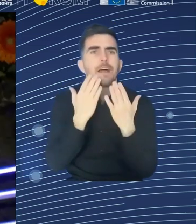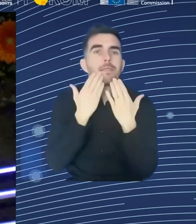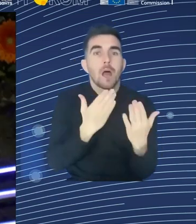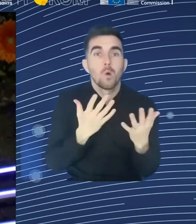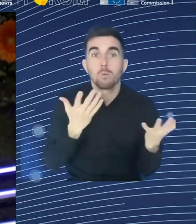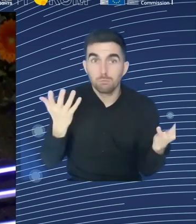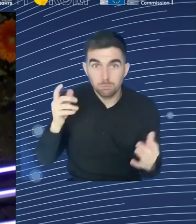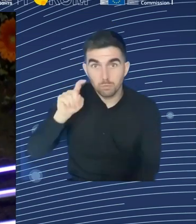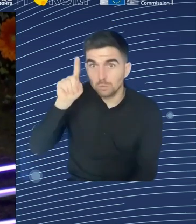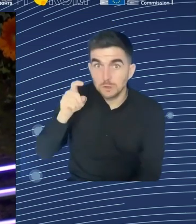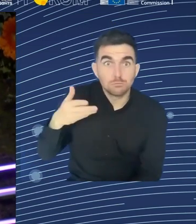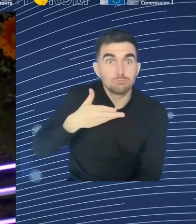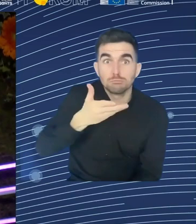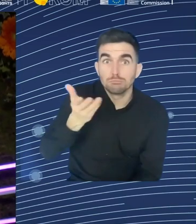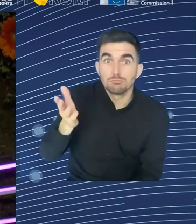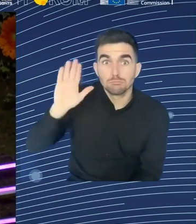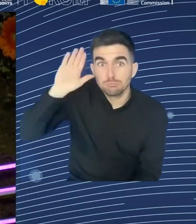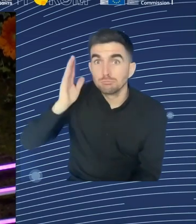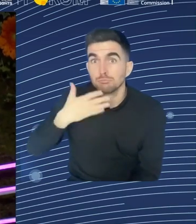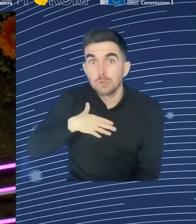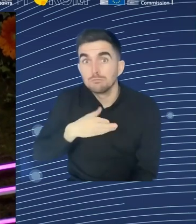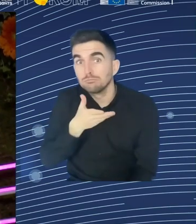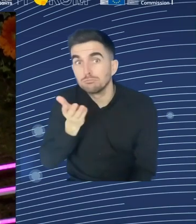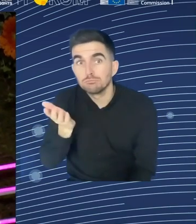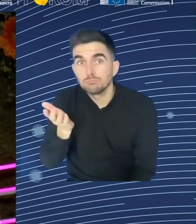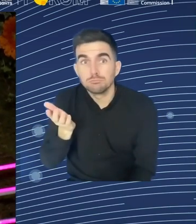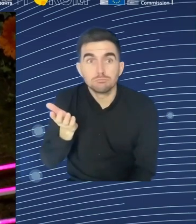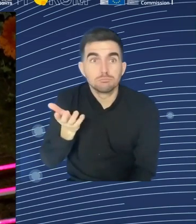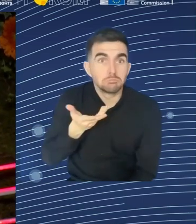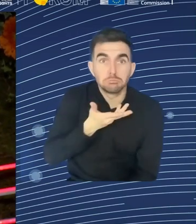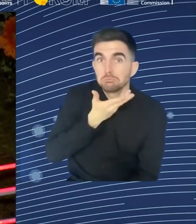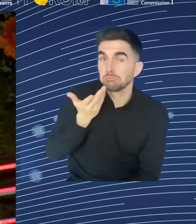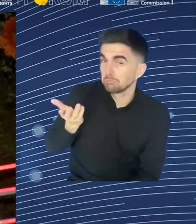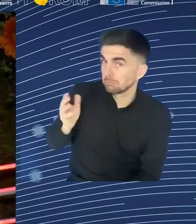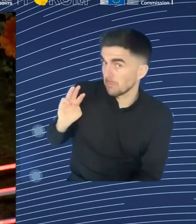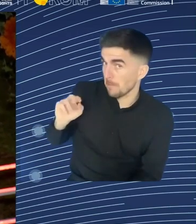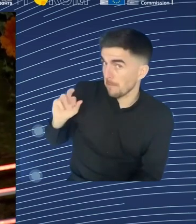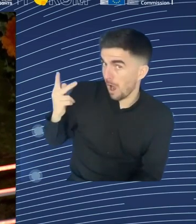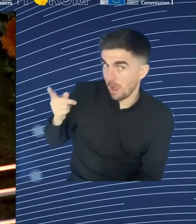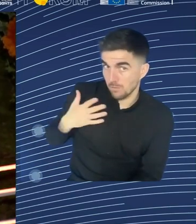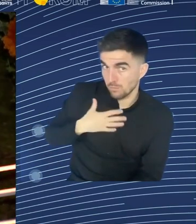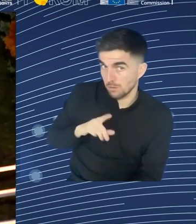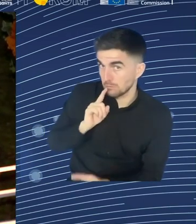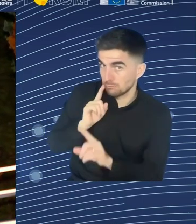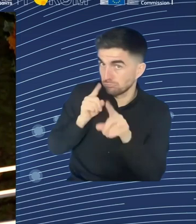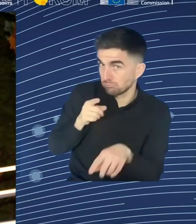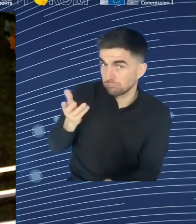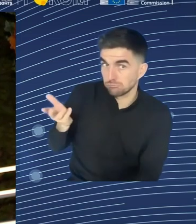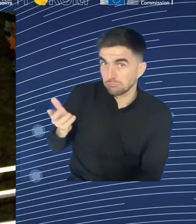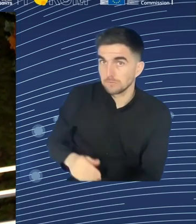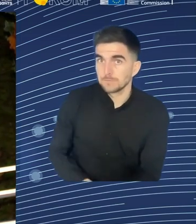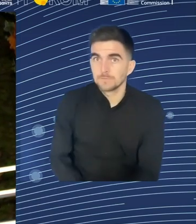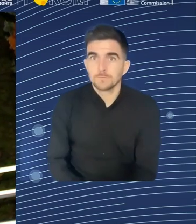AI is a tremendous sort of technology in a sense that, you we've seen with digital technologies as well.